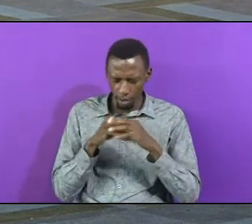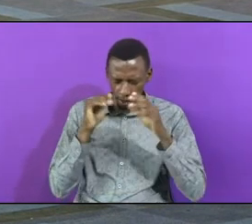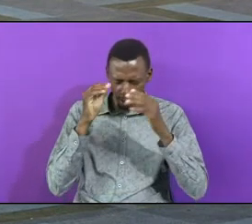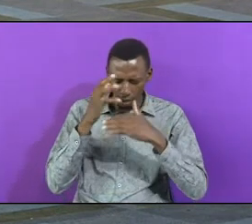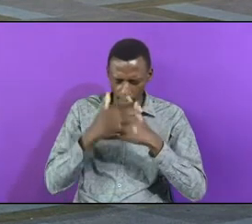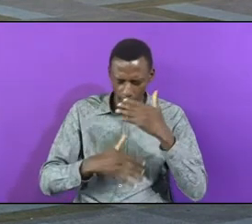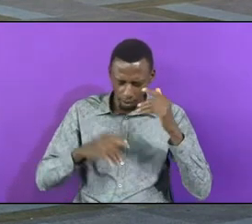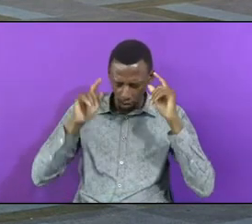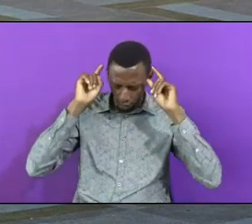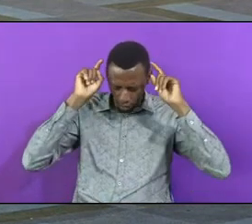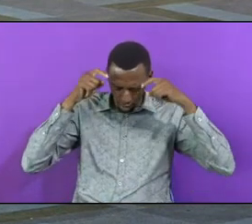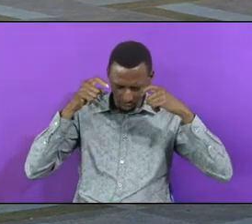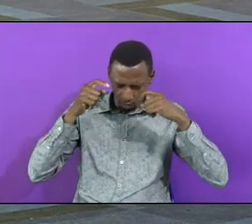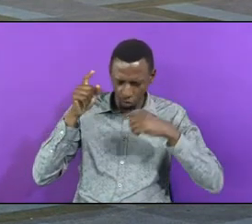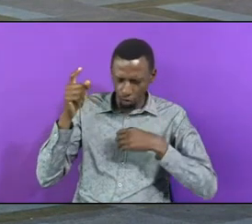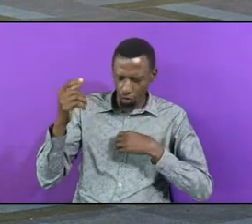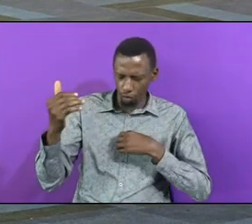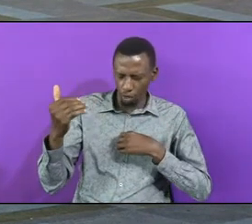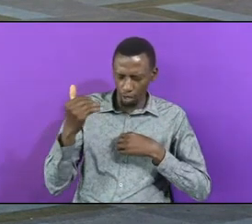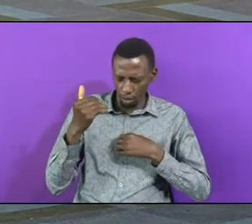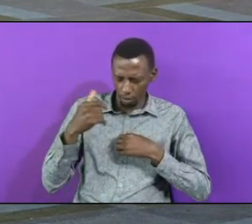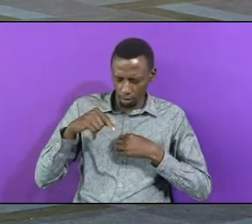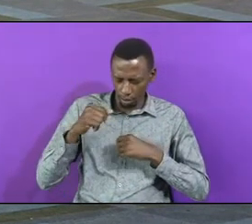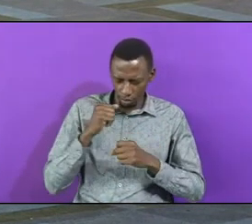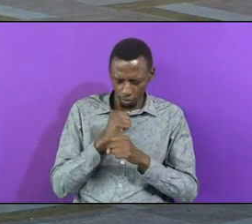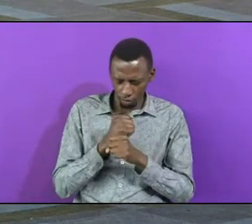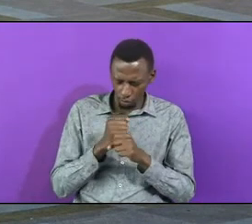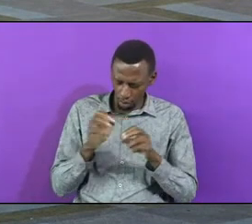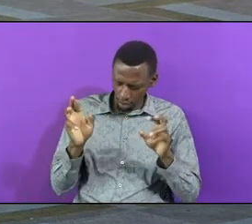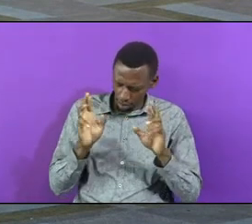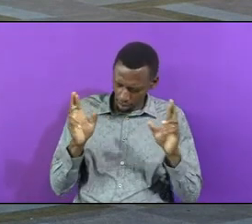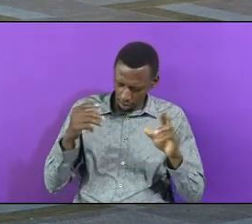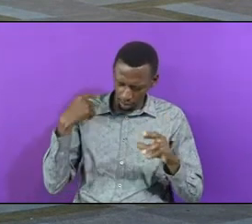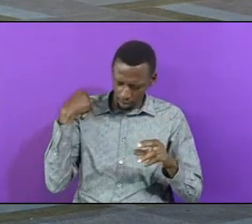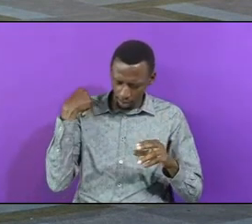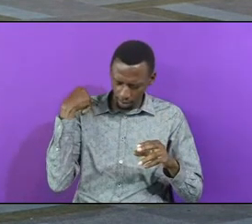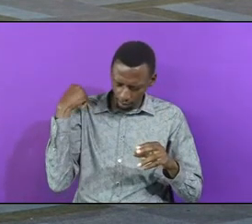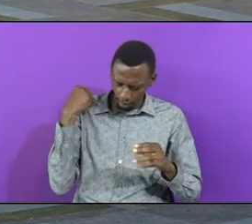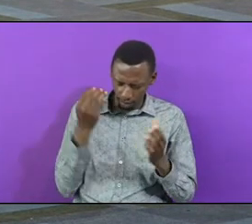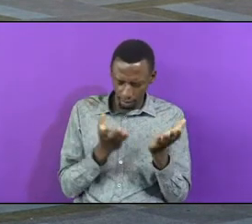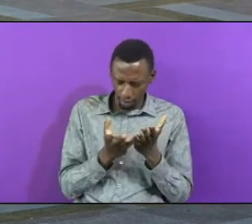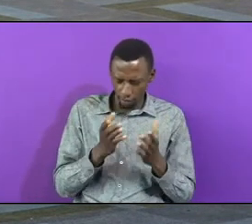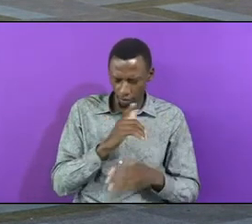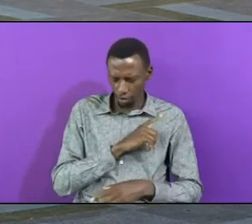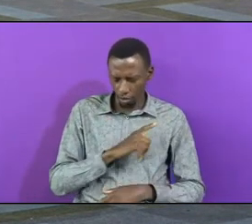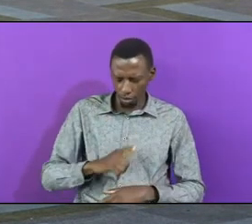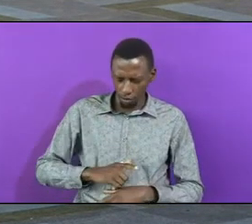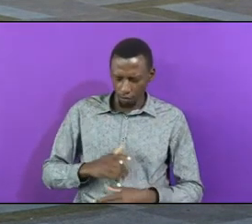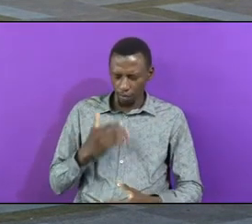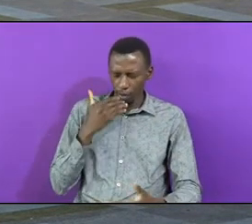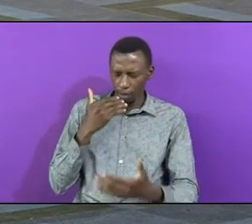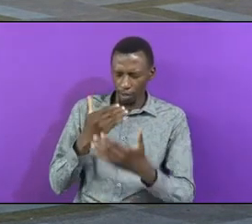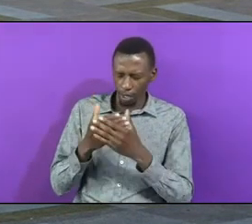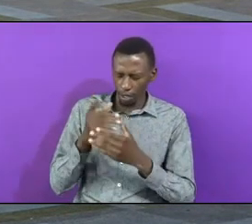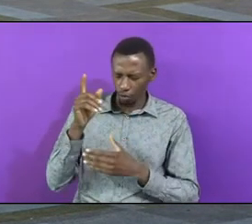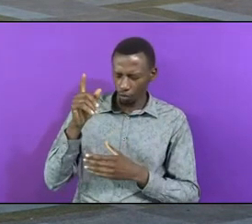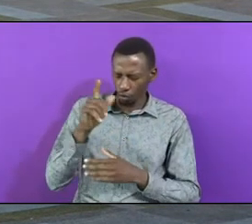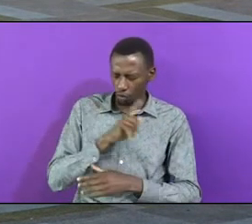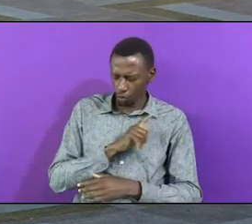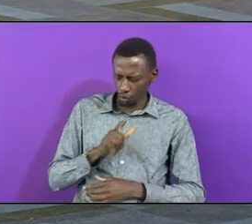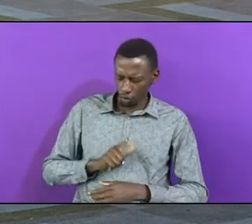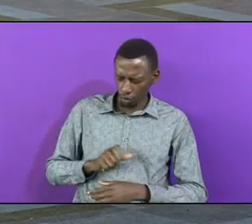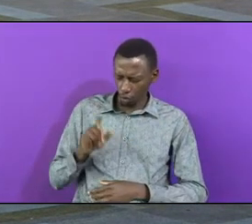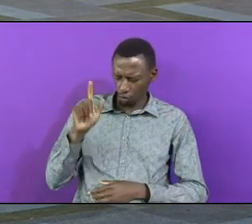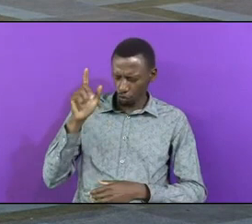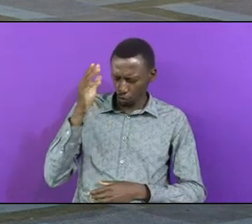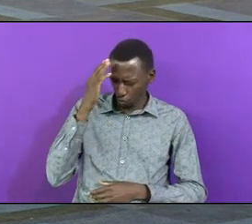Therefore you request us to be willing To do service for the Lord Thank you, Jehovah, that you knew That it would feel